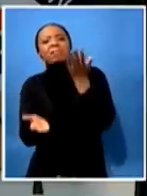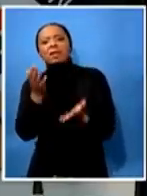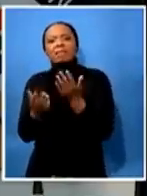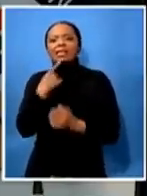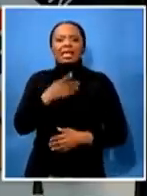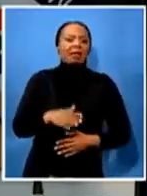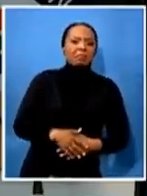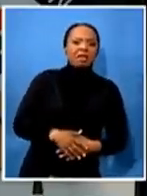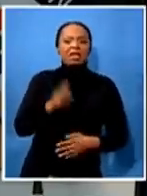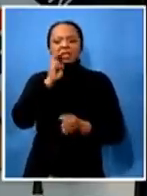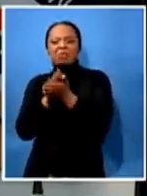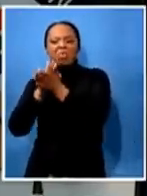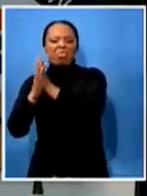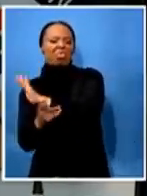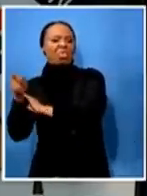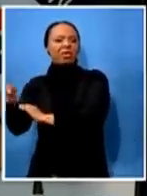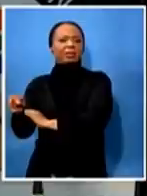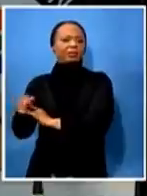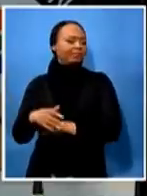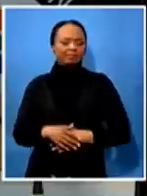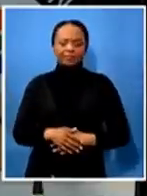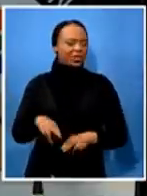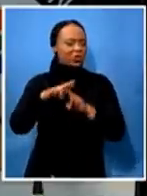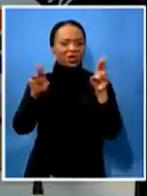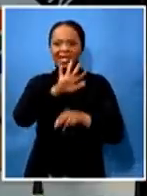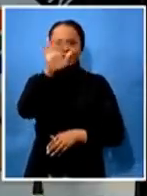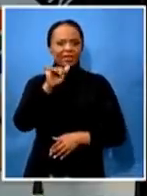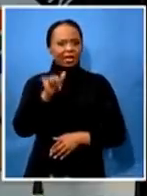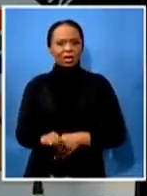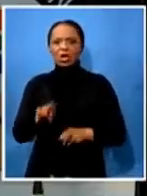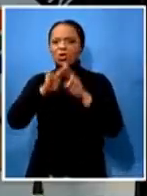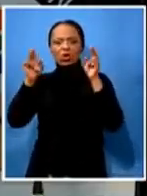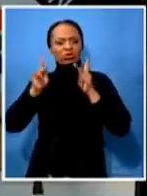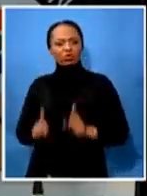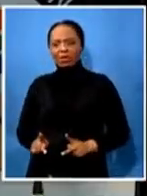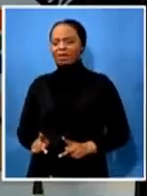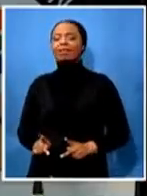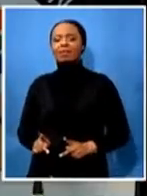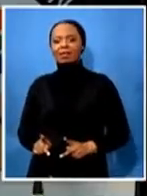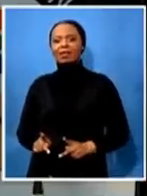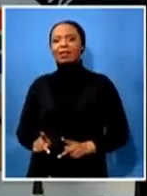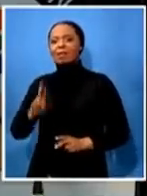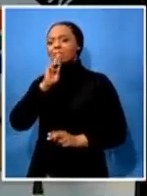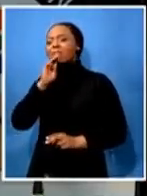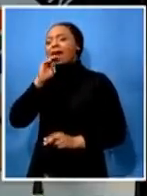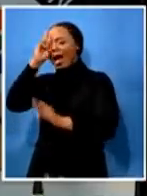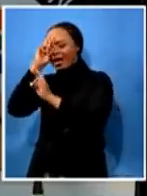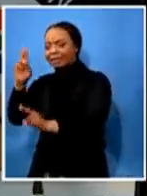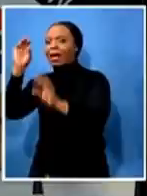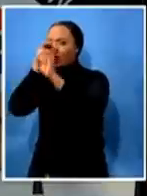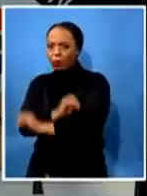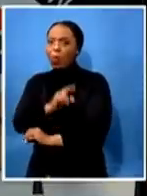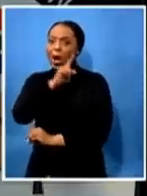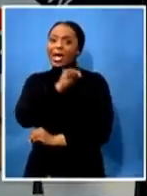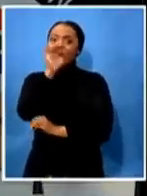unafrican it's inhumane it likes ubuntu because makshoniwe people do come baleti